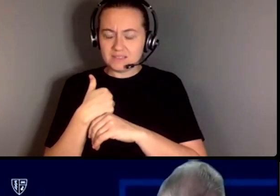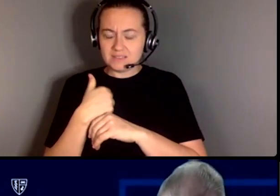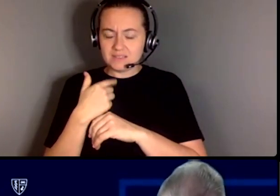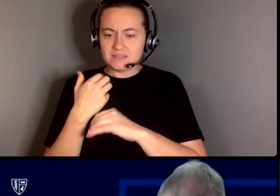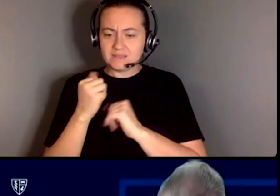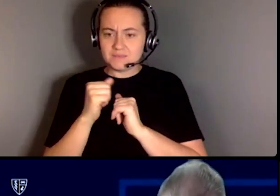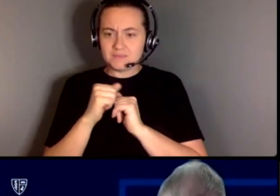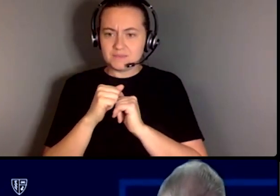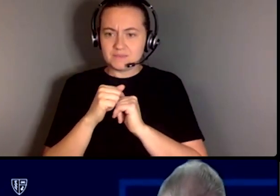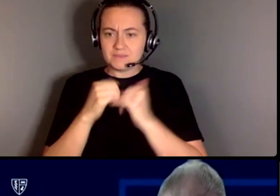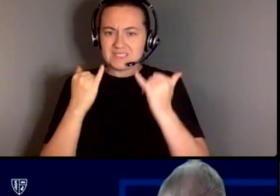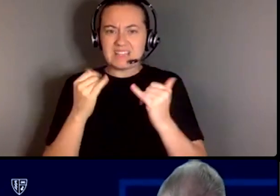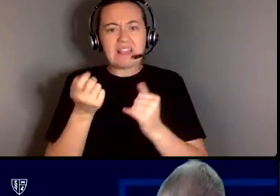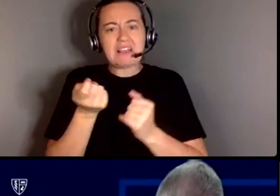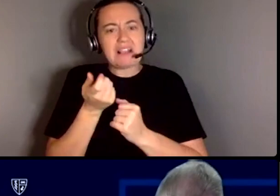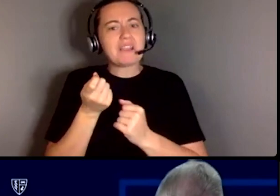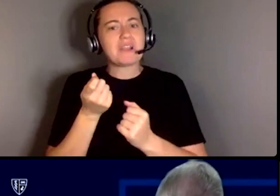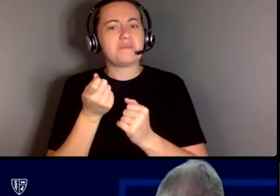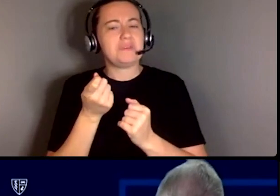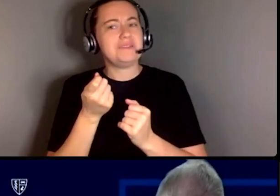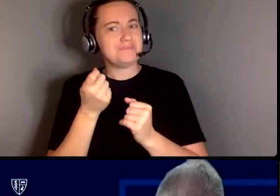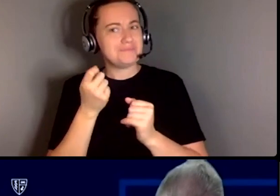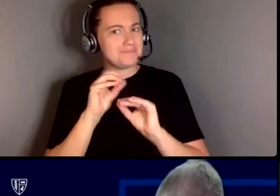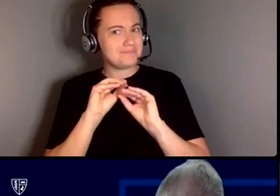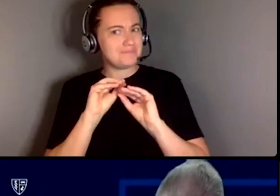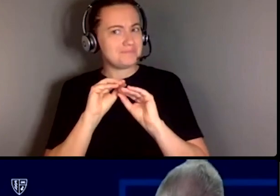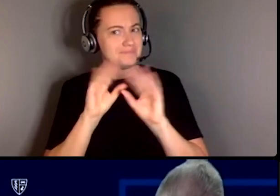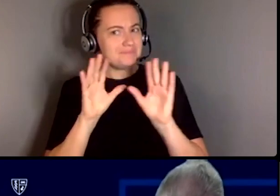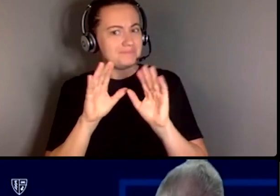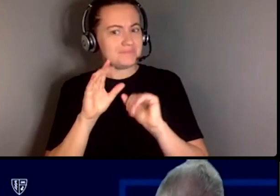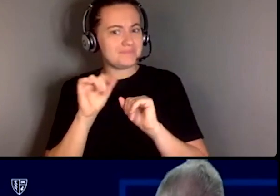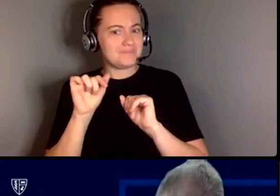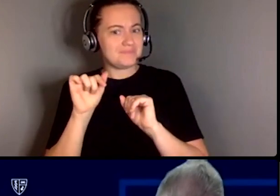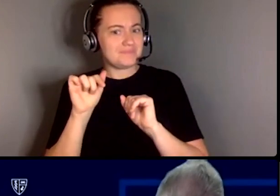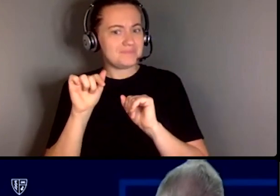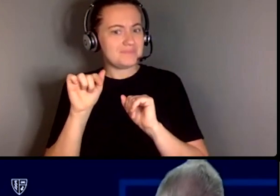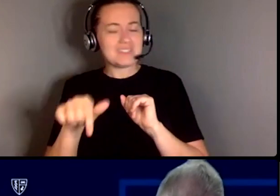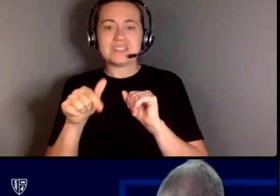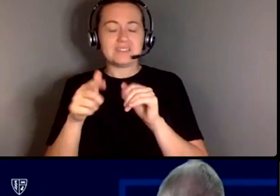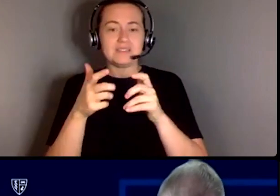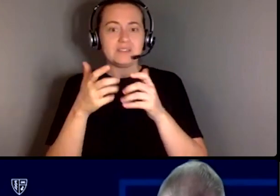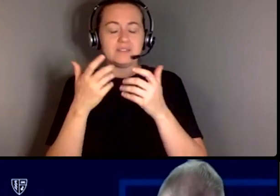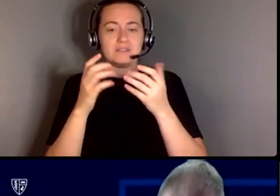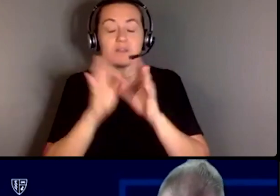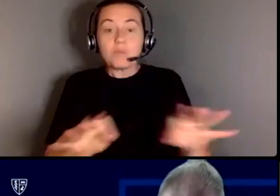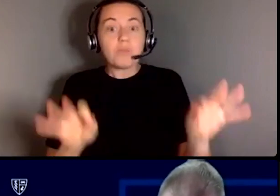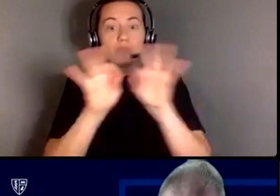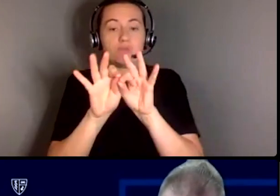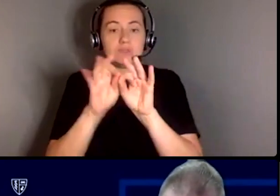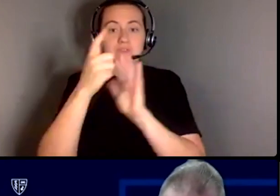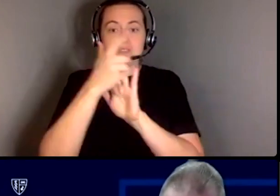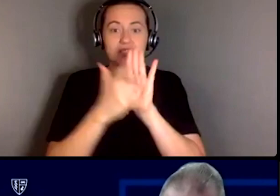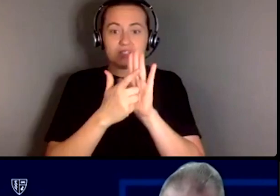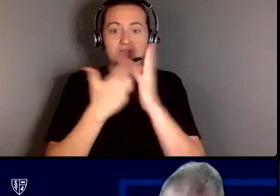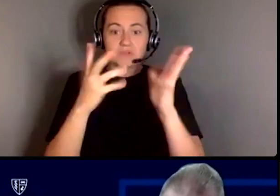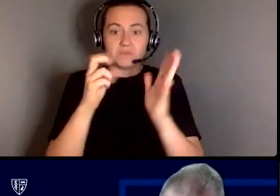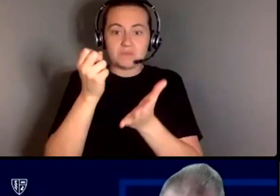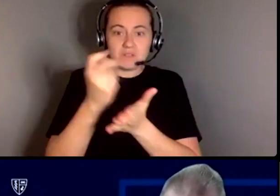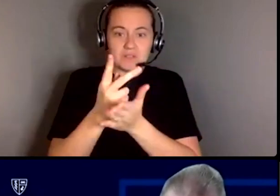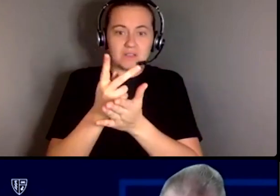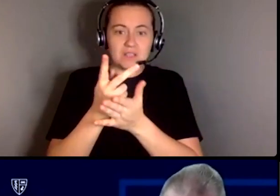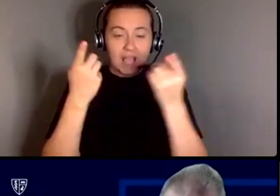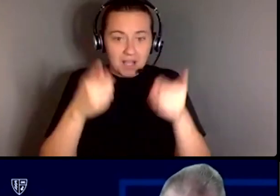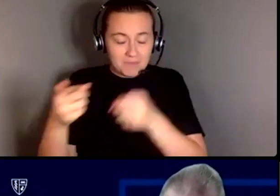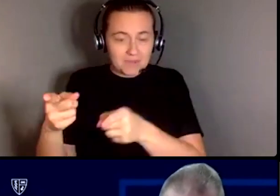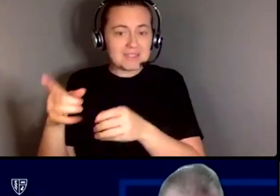this incredibly major legislation was occurring at about the